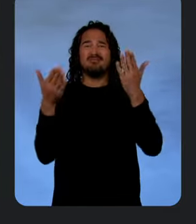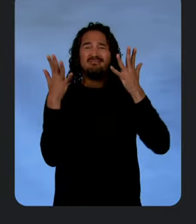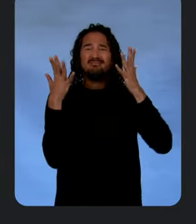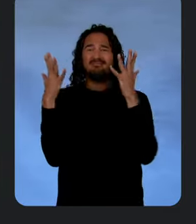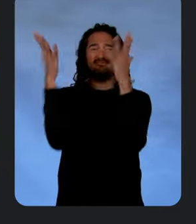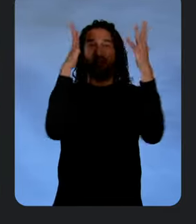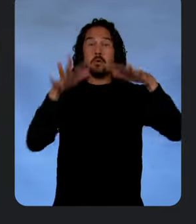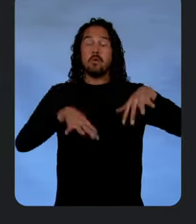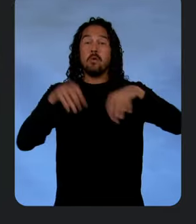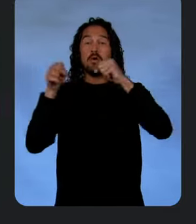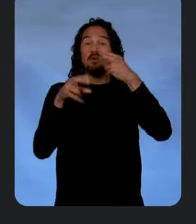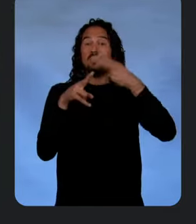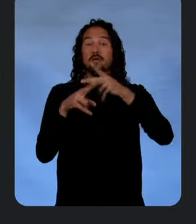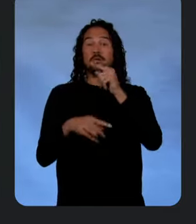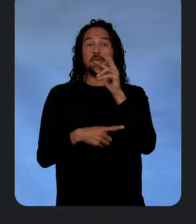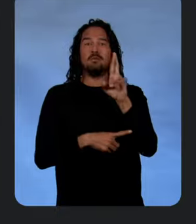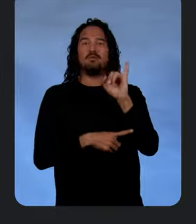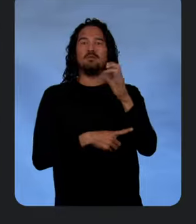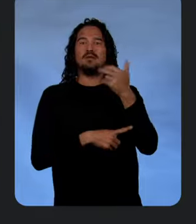Sroeder!